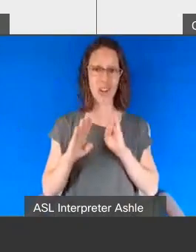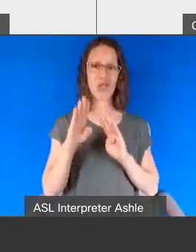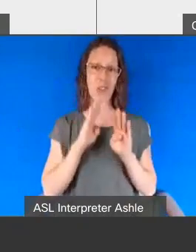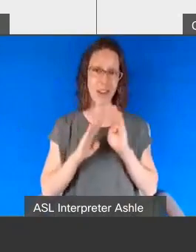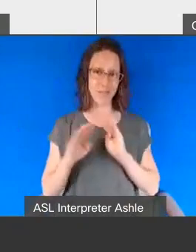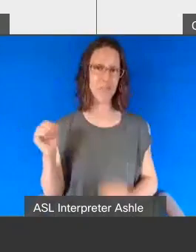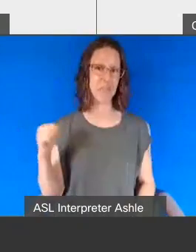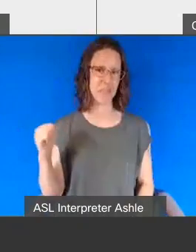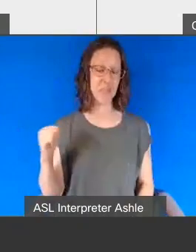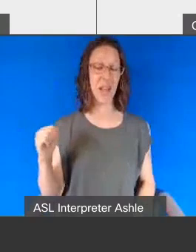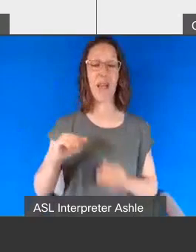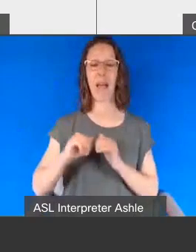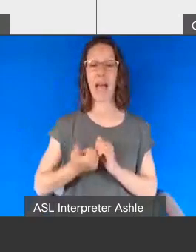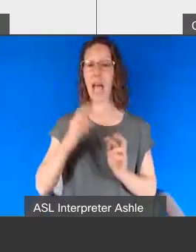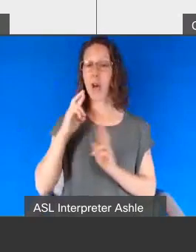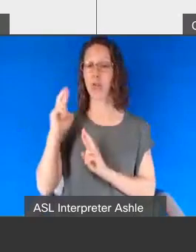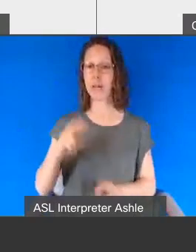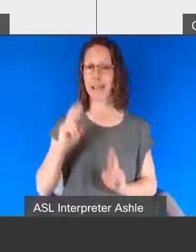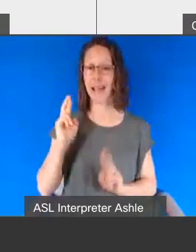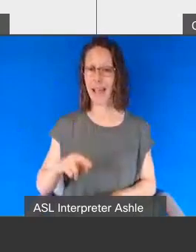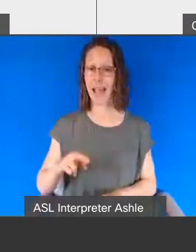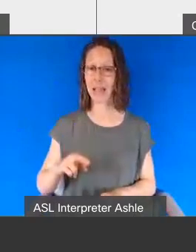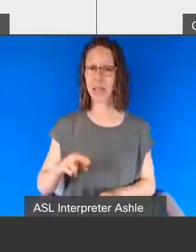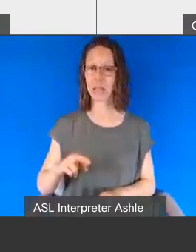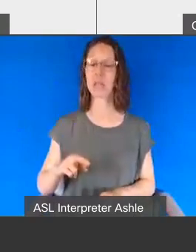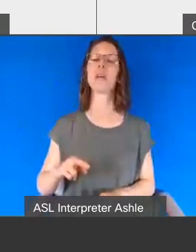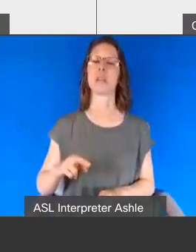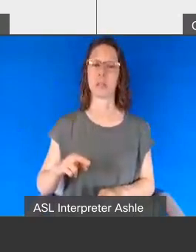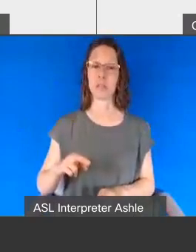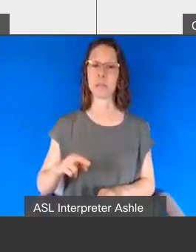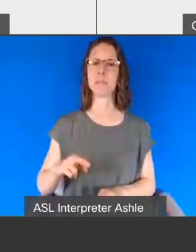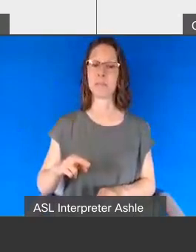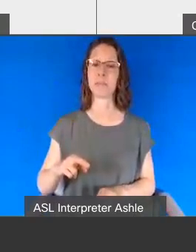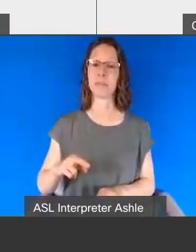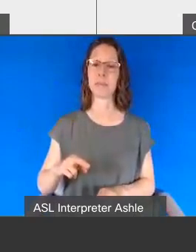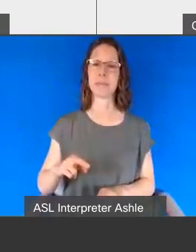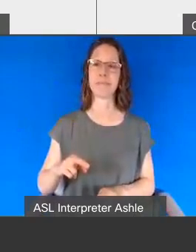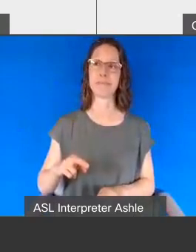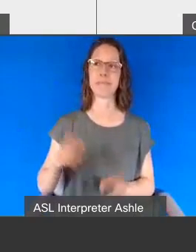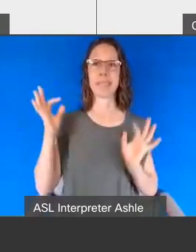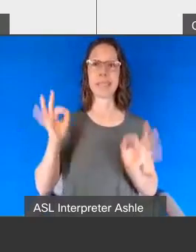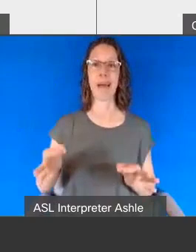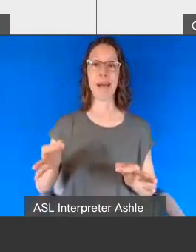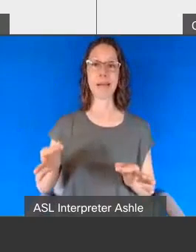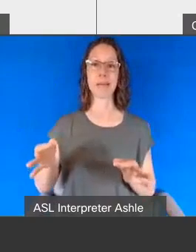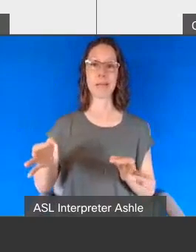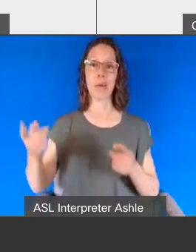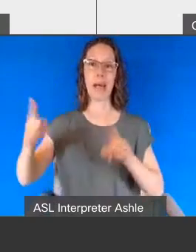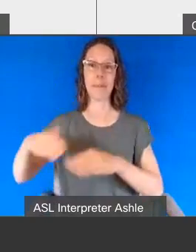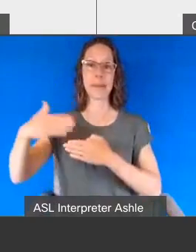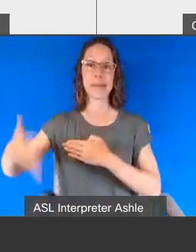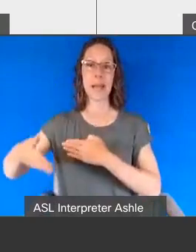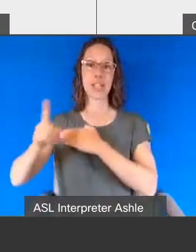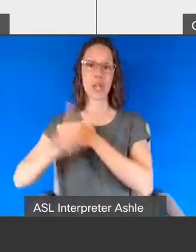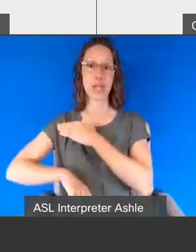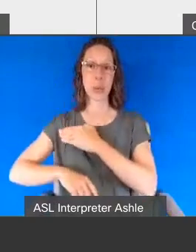but how we react to them dictates what the consequences are so by familiarizing my brother with